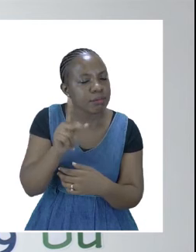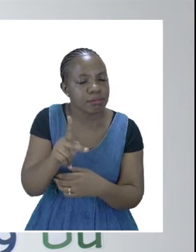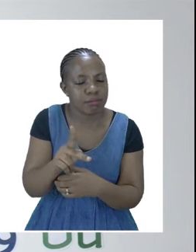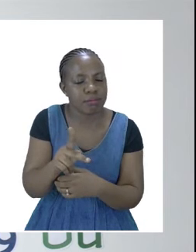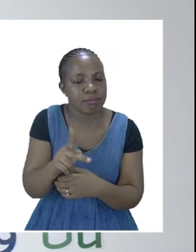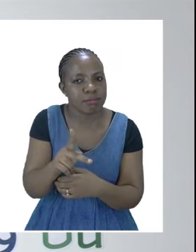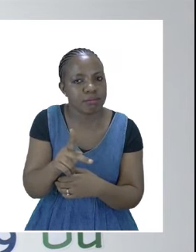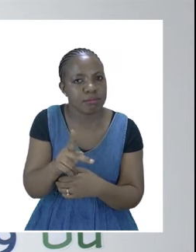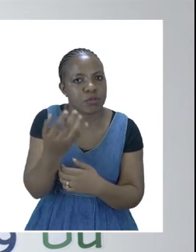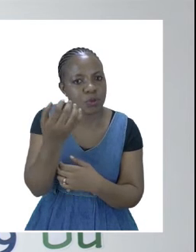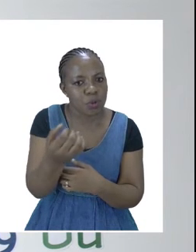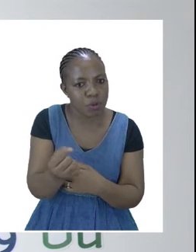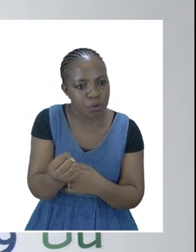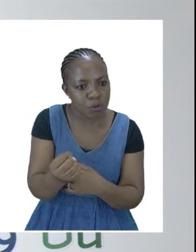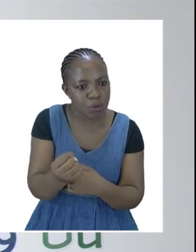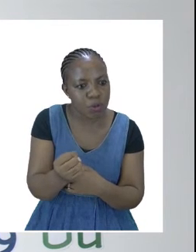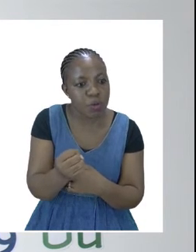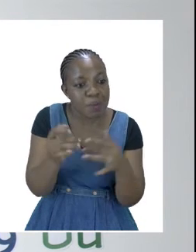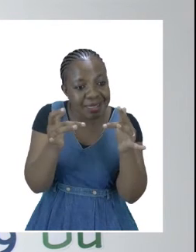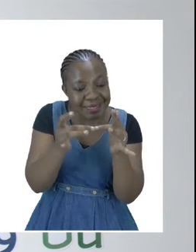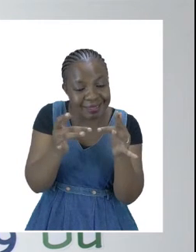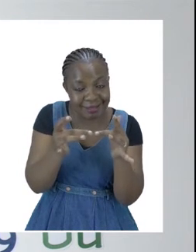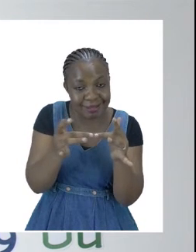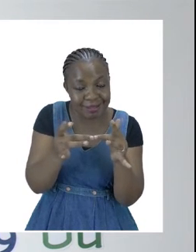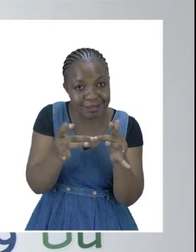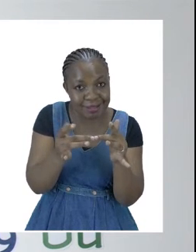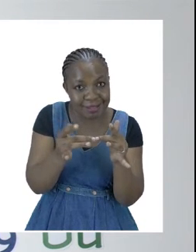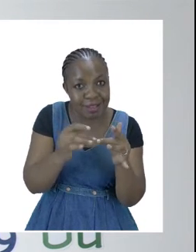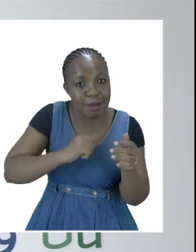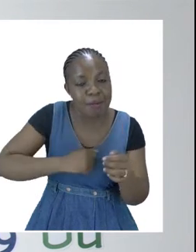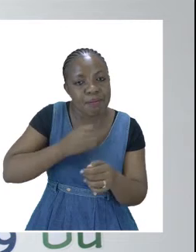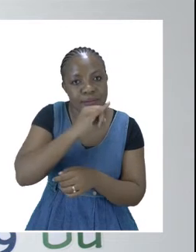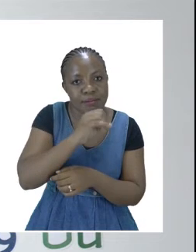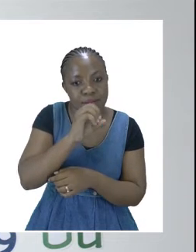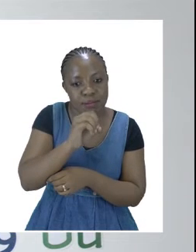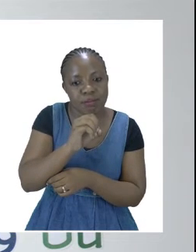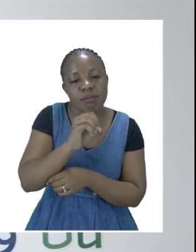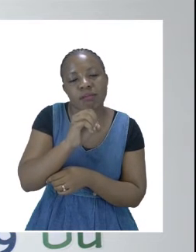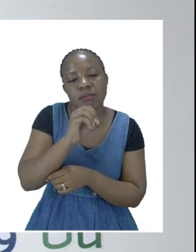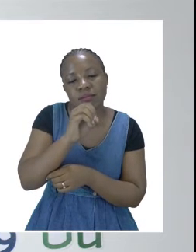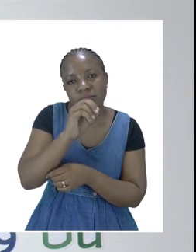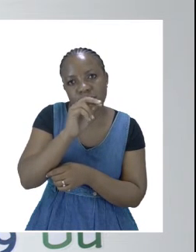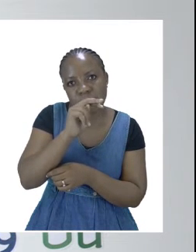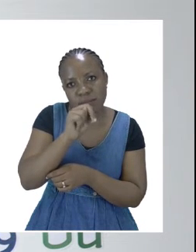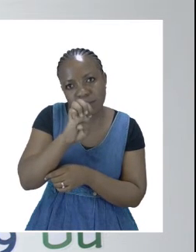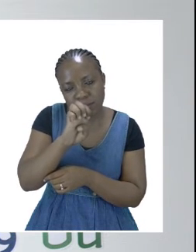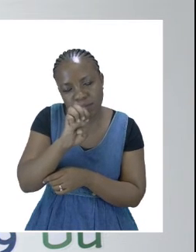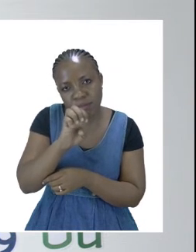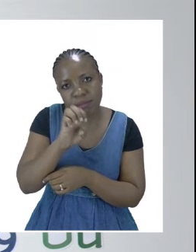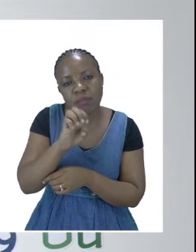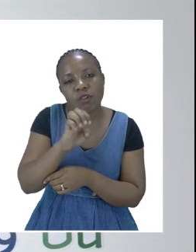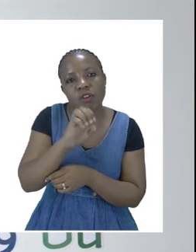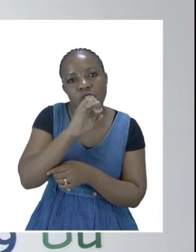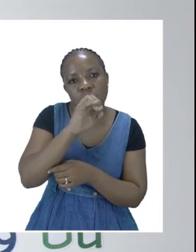are also available on our online platforms. MyZone and Zoschi Facebook pages and